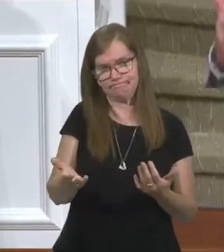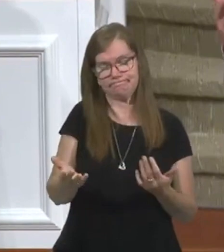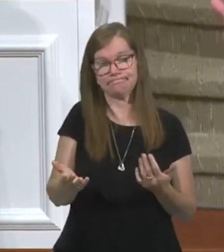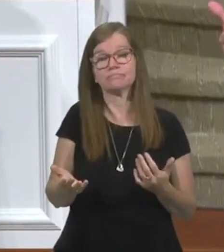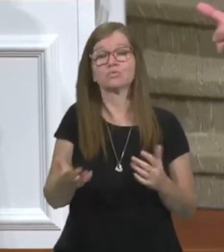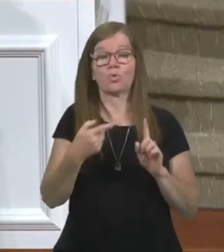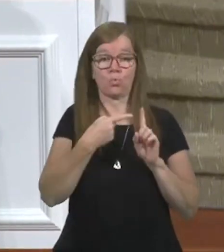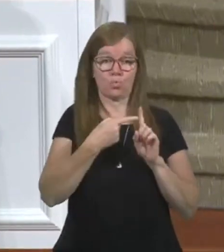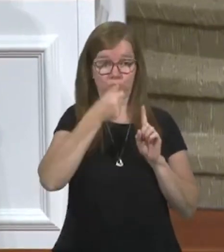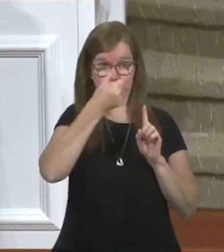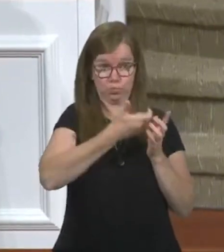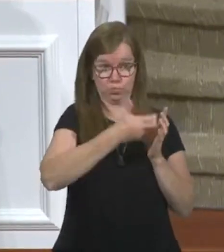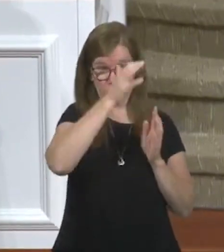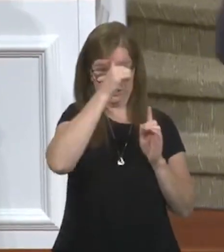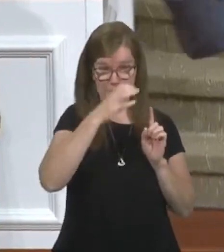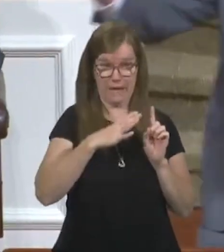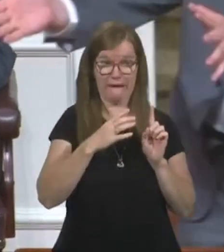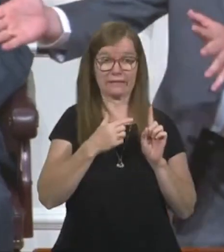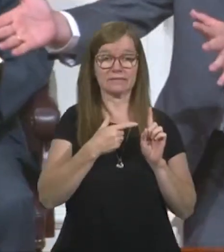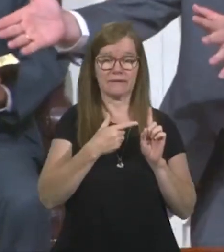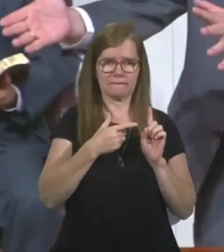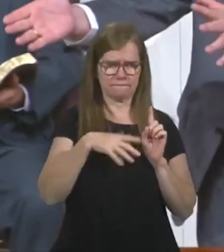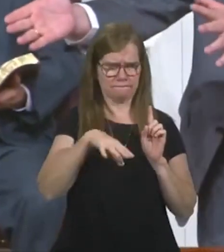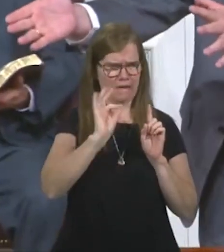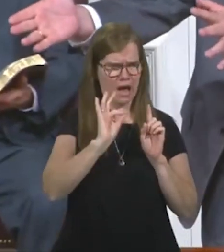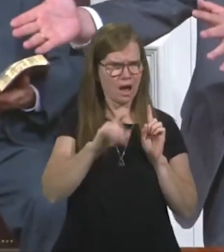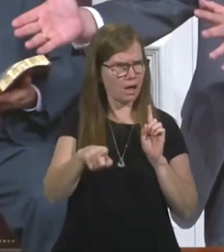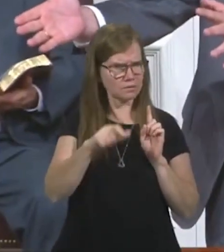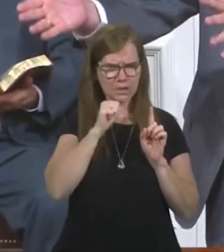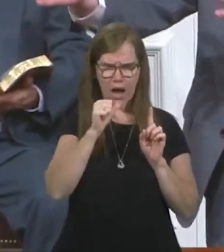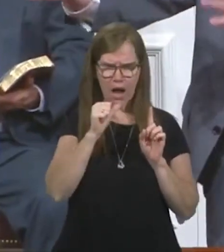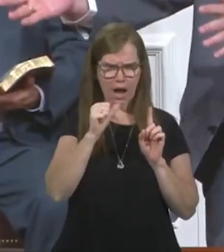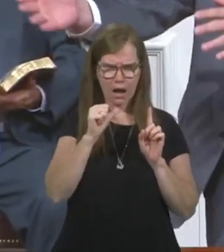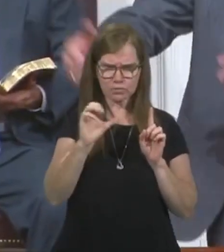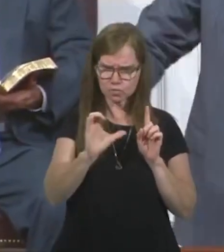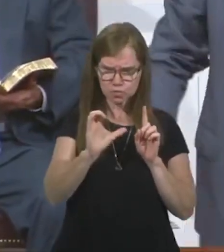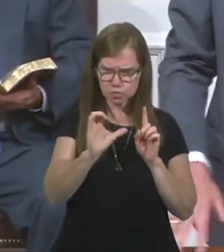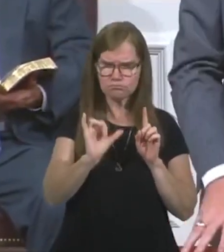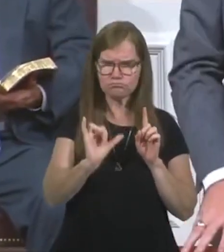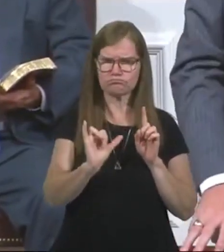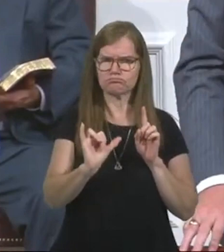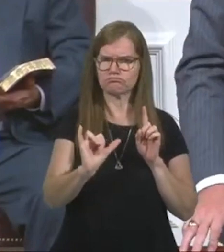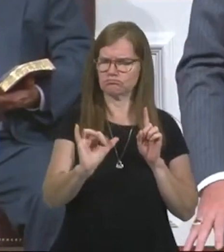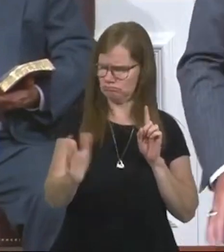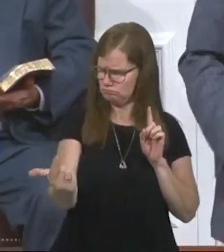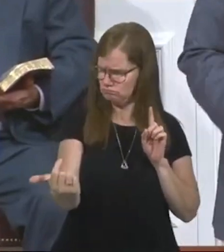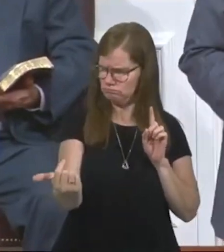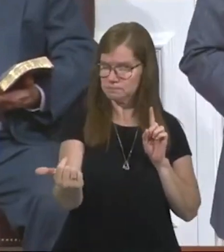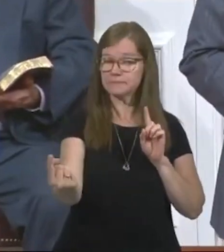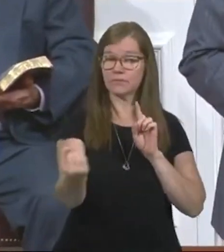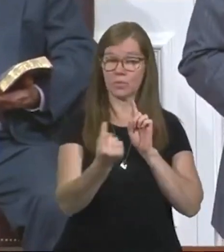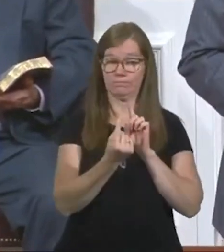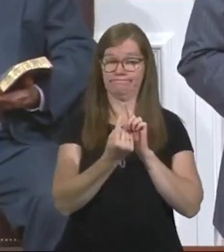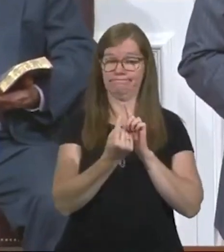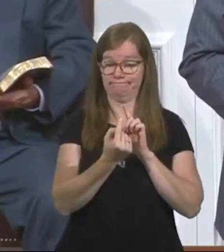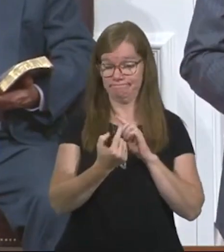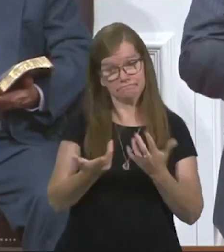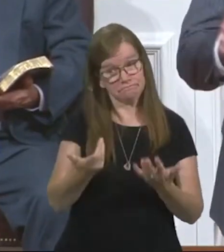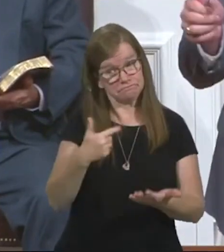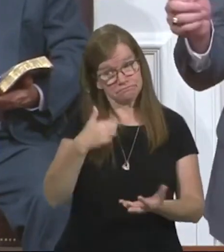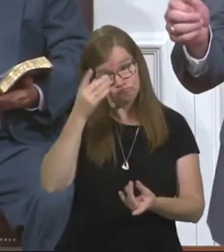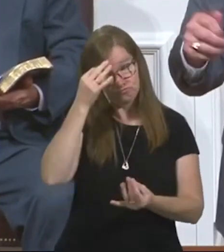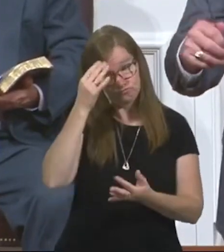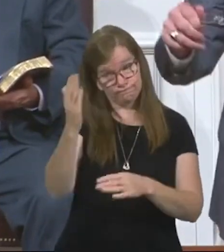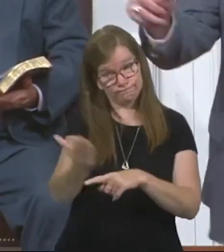there's a rich man. He's got information. He confronts his employee and his foreman and says, look, I'm really thinking about firing you. He